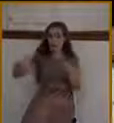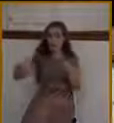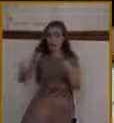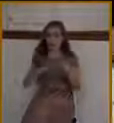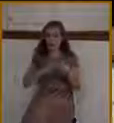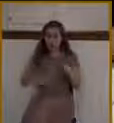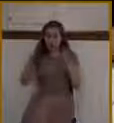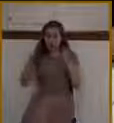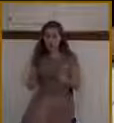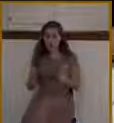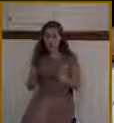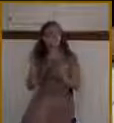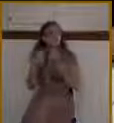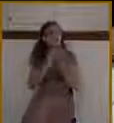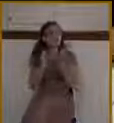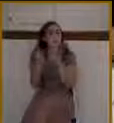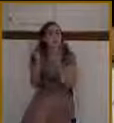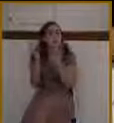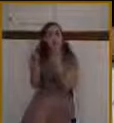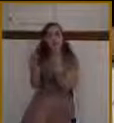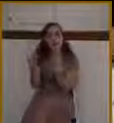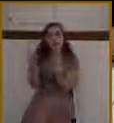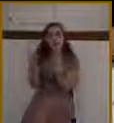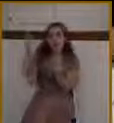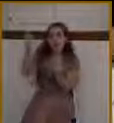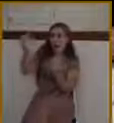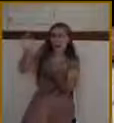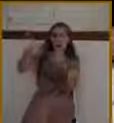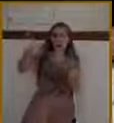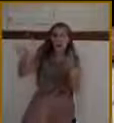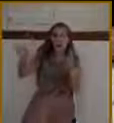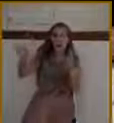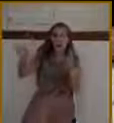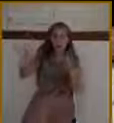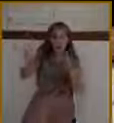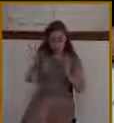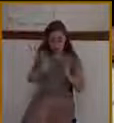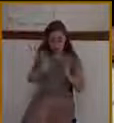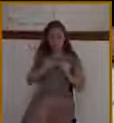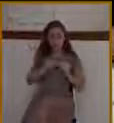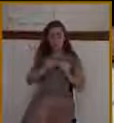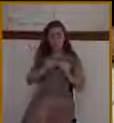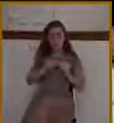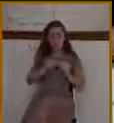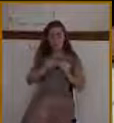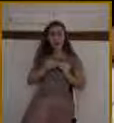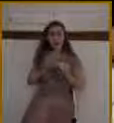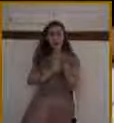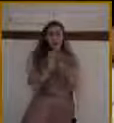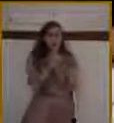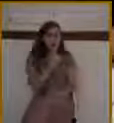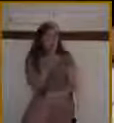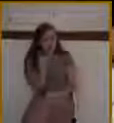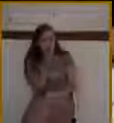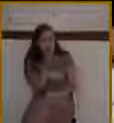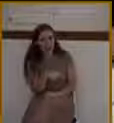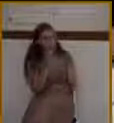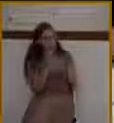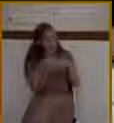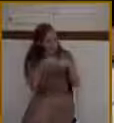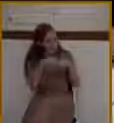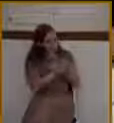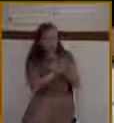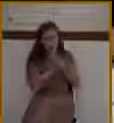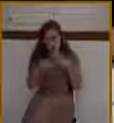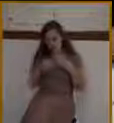outside the gates. He's not simply hoping to gain entrance. He's demanding it. He's presenting Himself as the King.